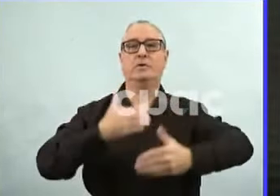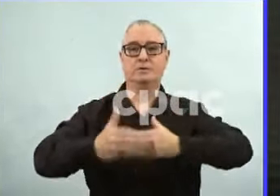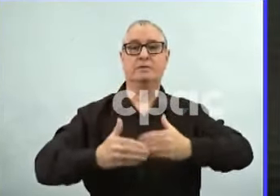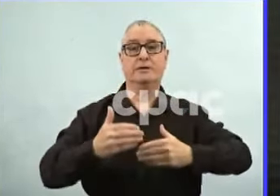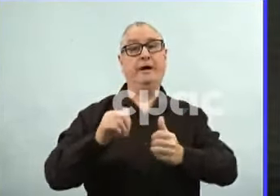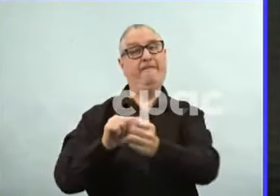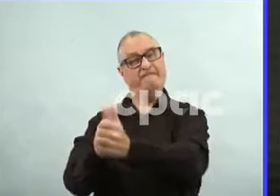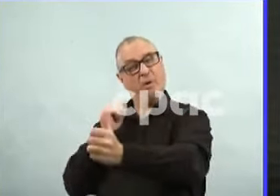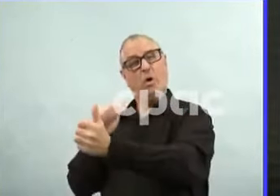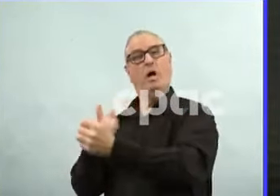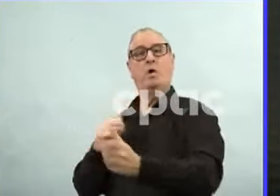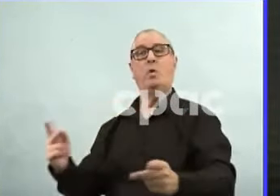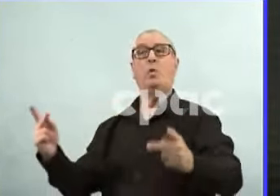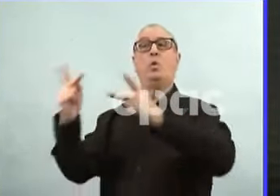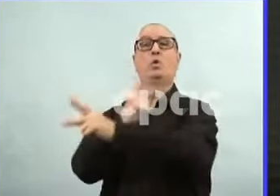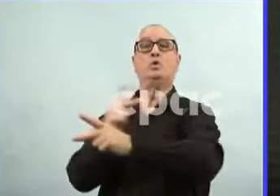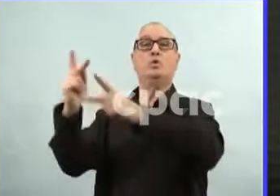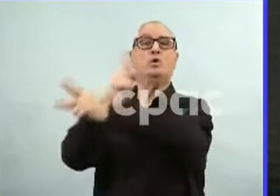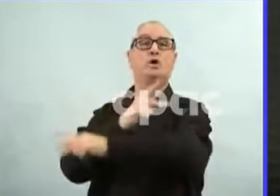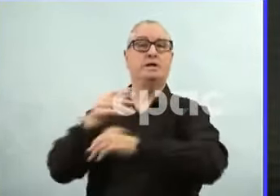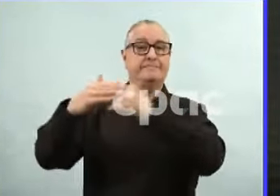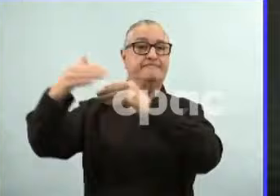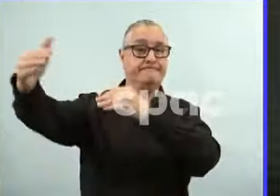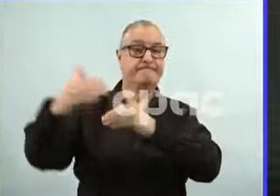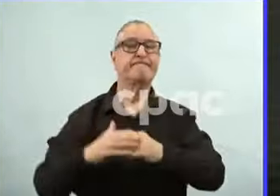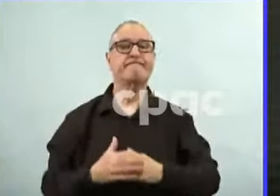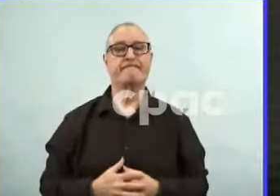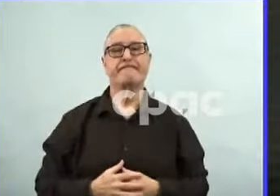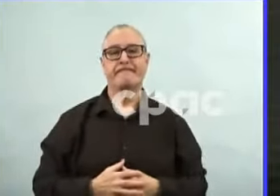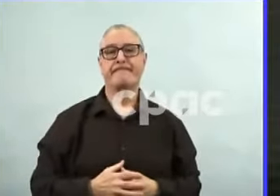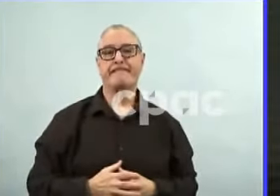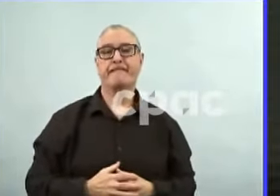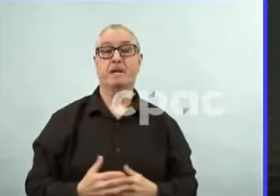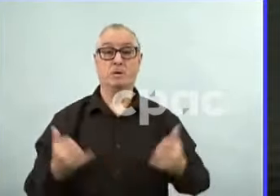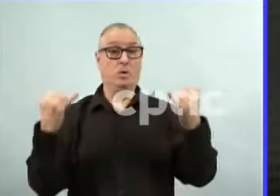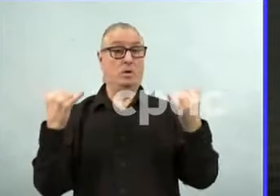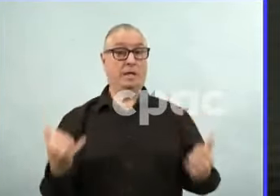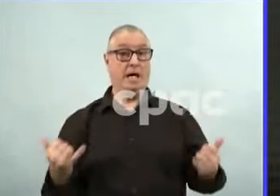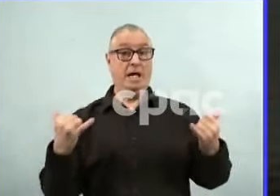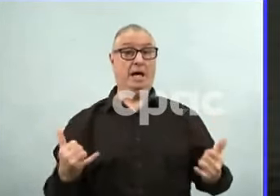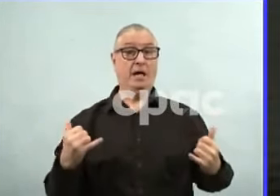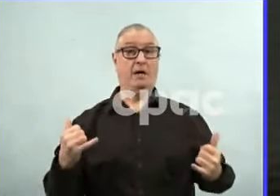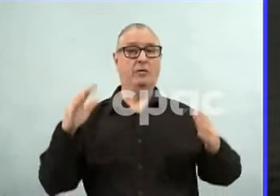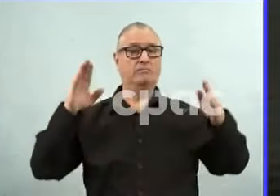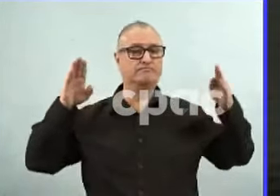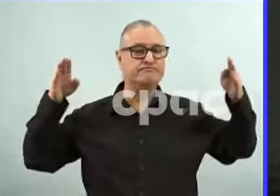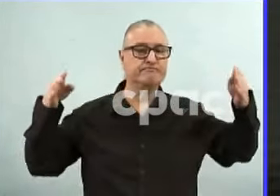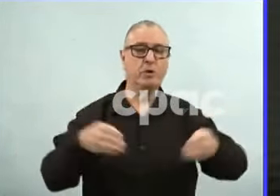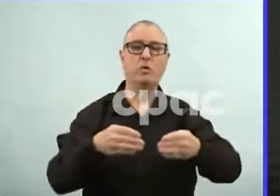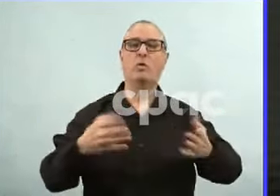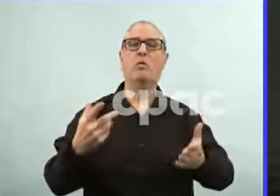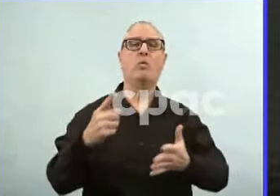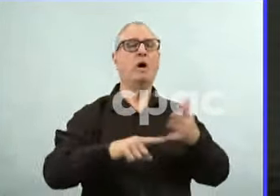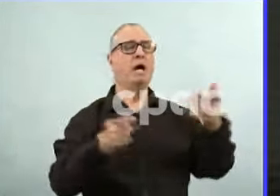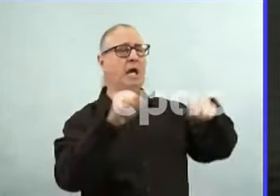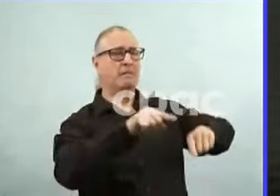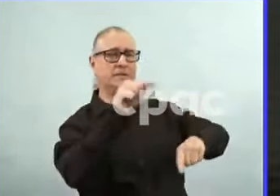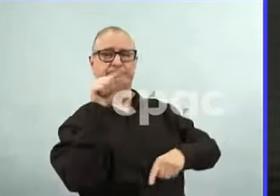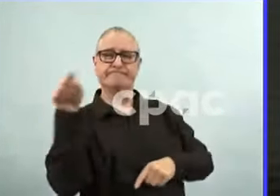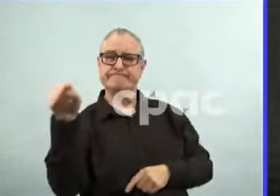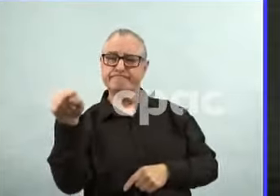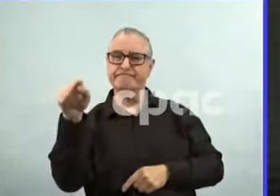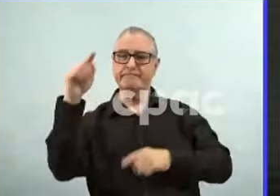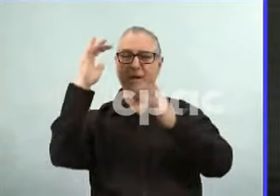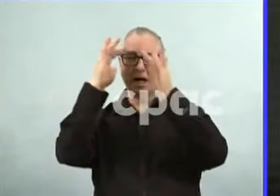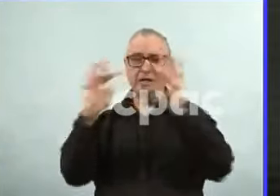So, you know, I think going forward, again, we have to get out of what we're in right now and then we'll have to look at what to do in the future, working with those other